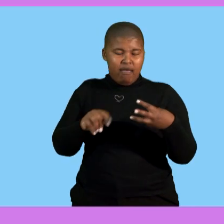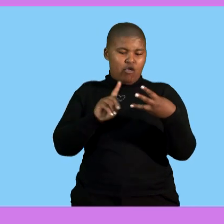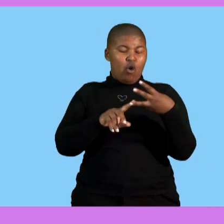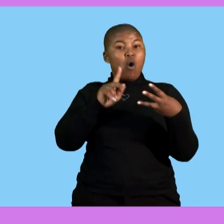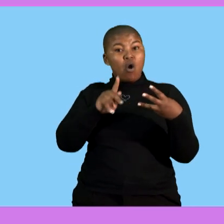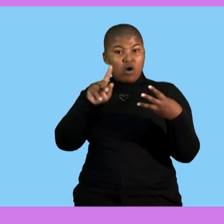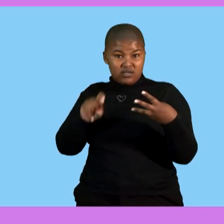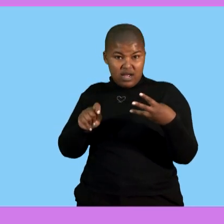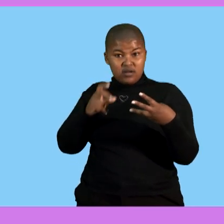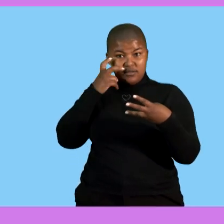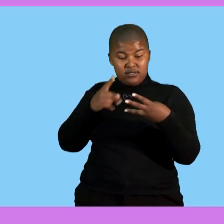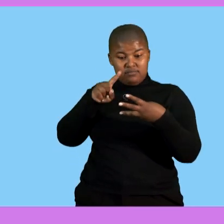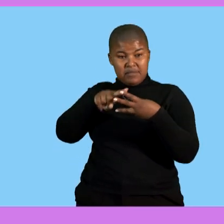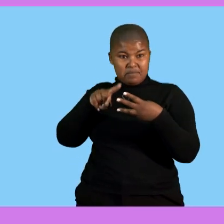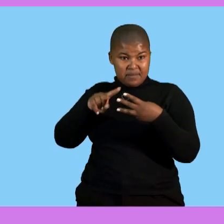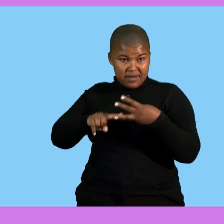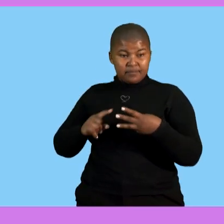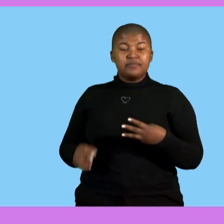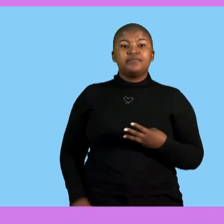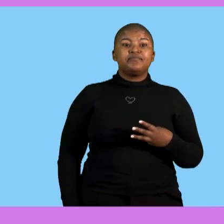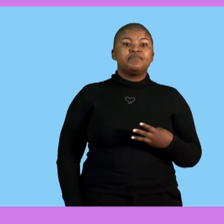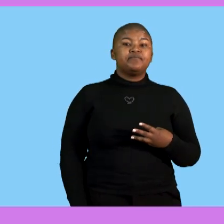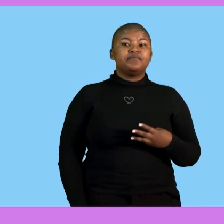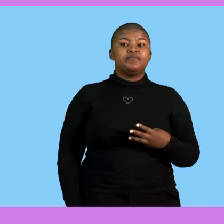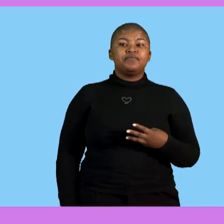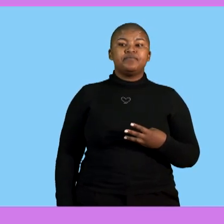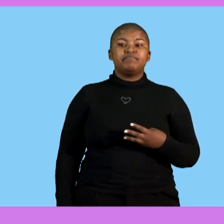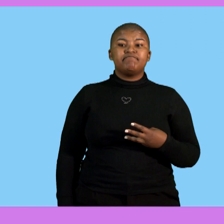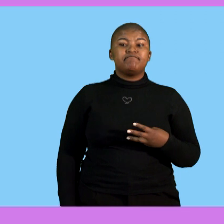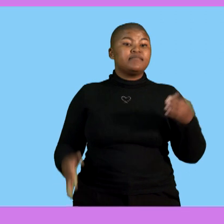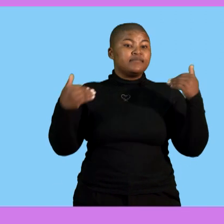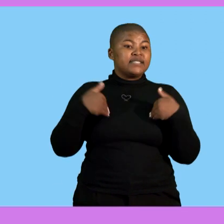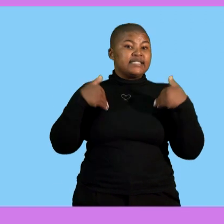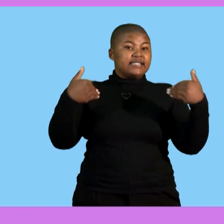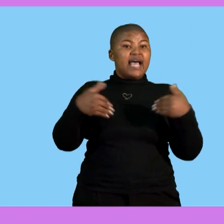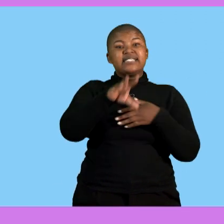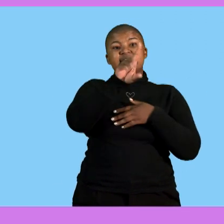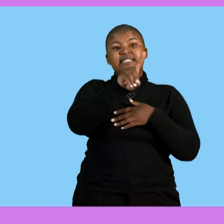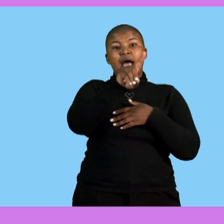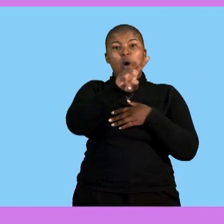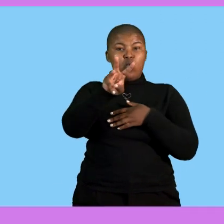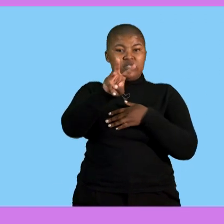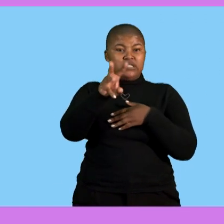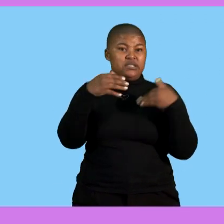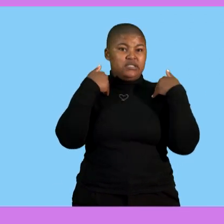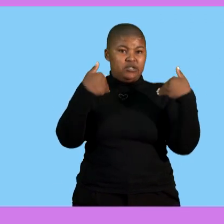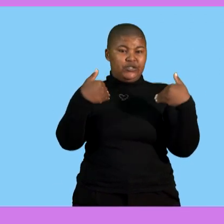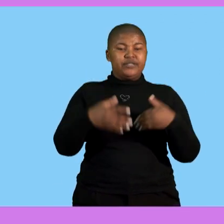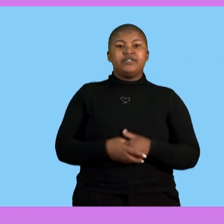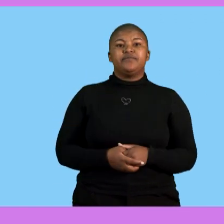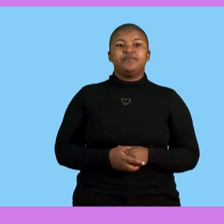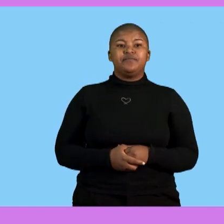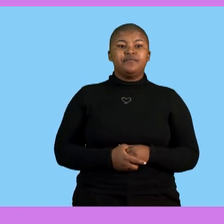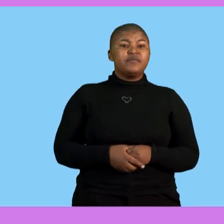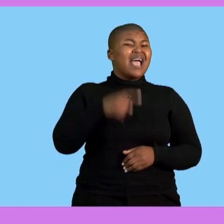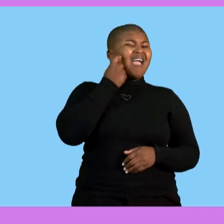well as the frequency. Now let us start with the duck wood. So the